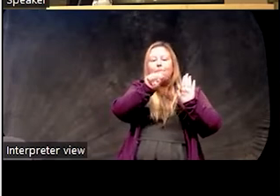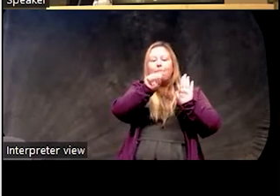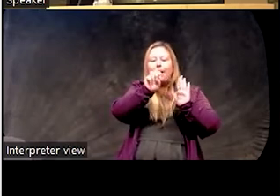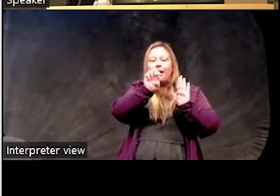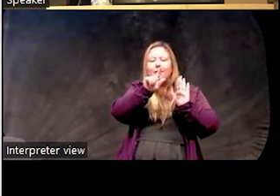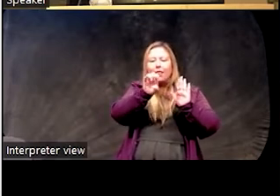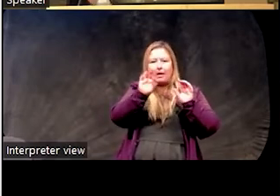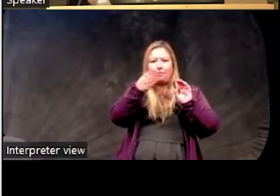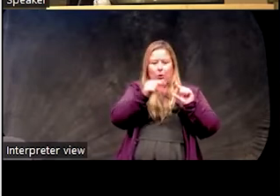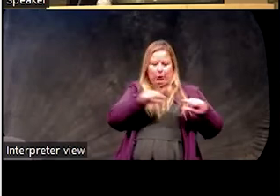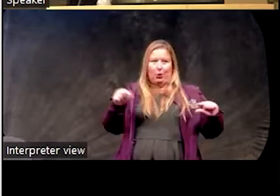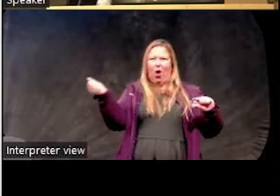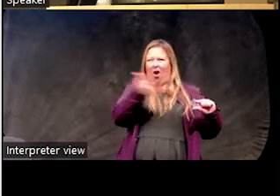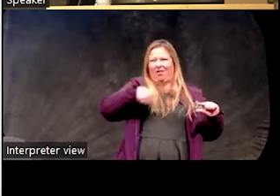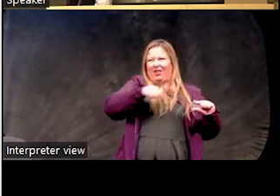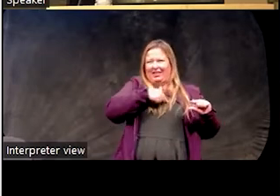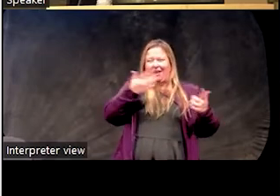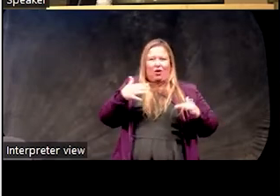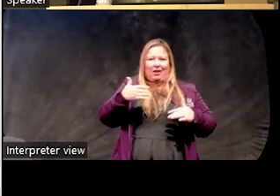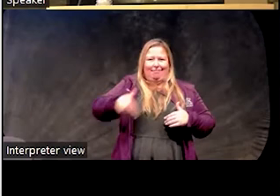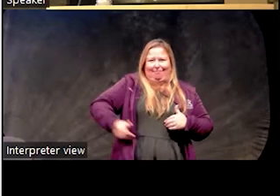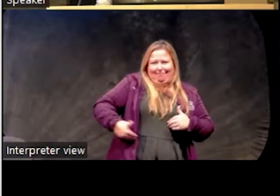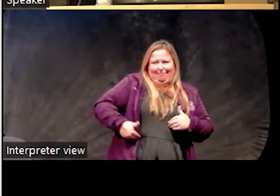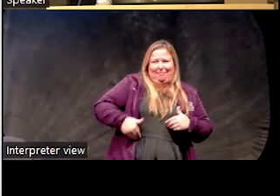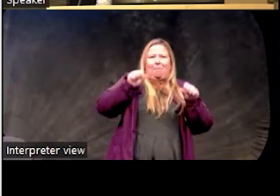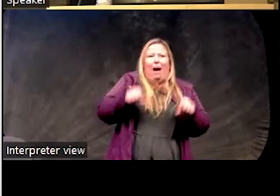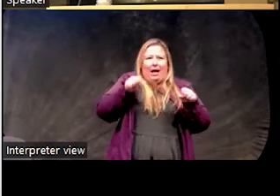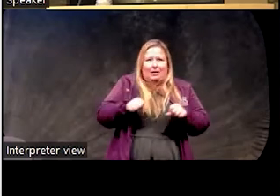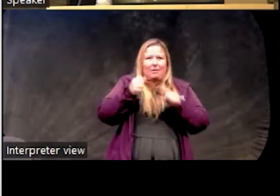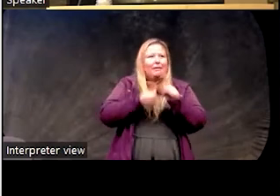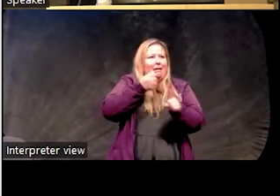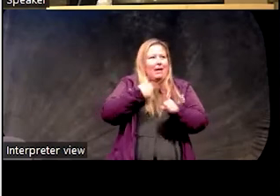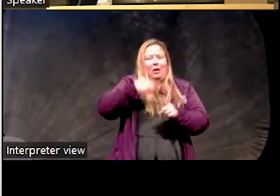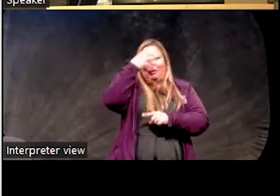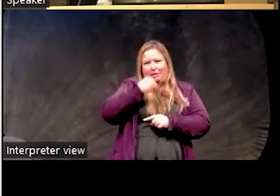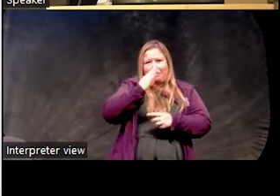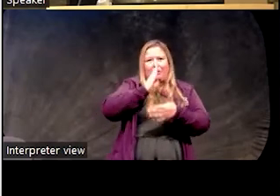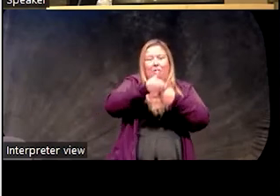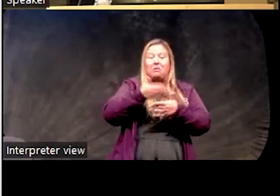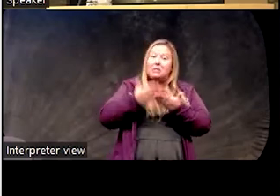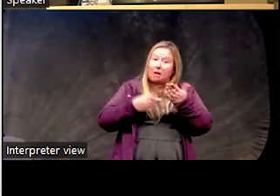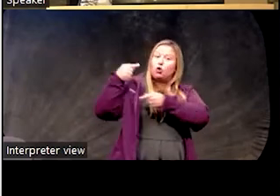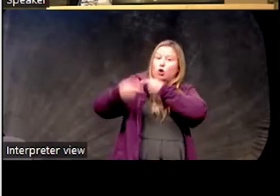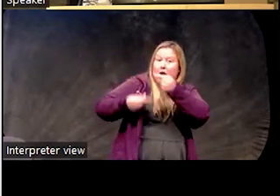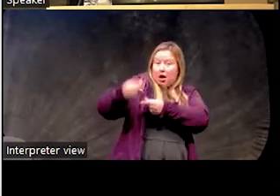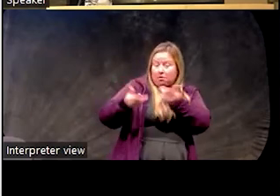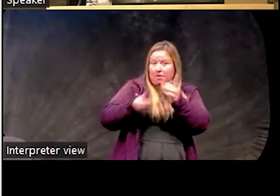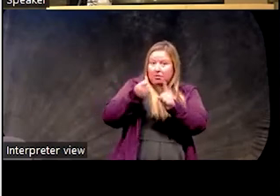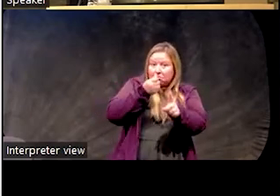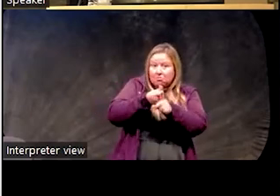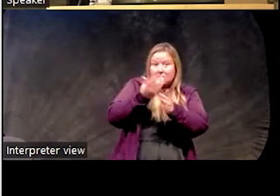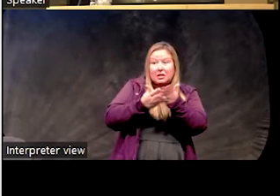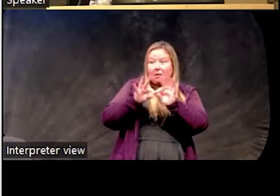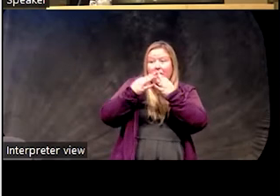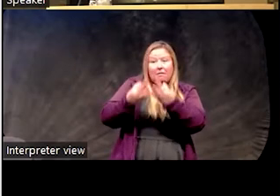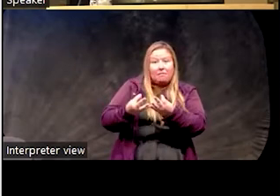is what we all have, some predisposing factors to possibly having issues with sleep. Some might be genetics, there may be some families